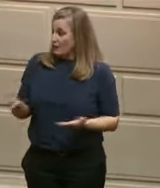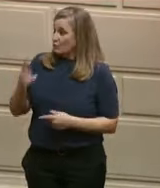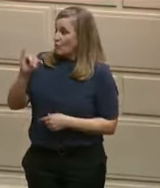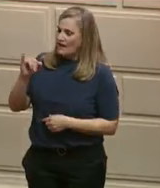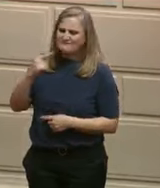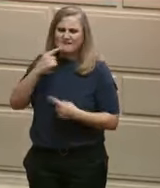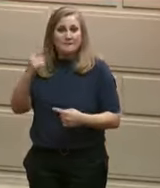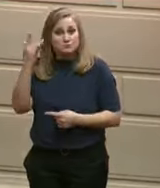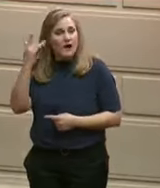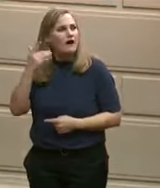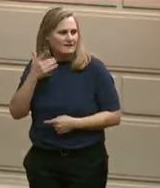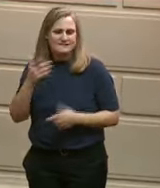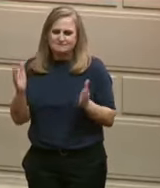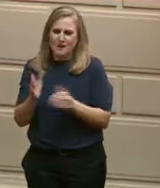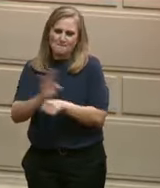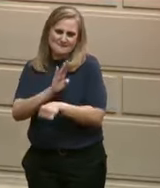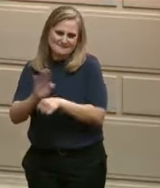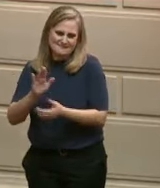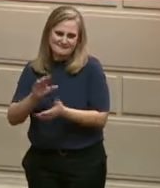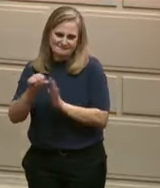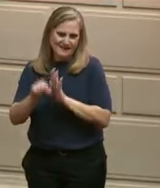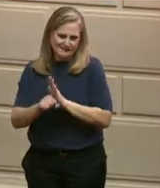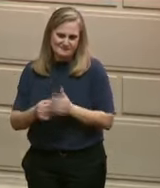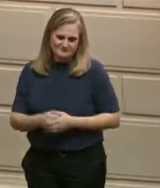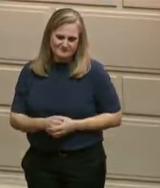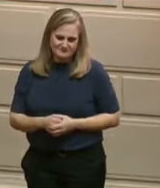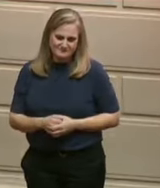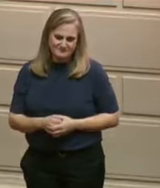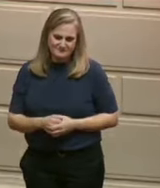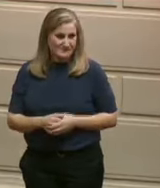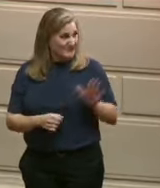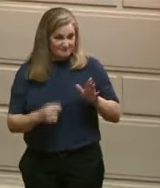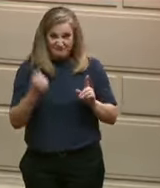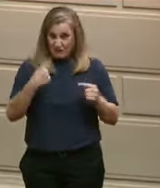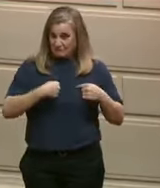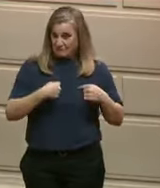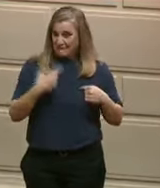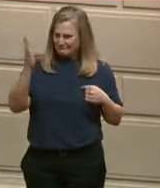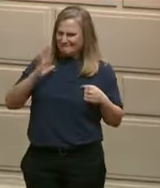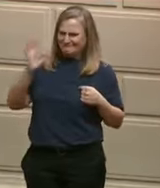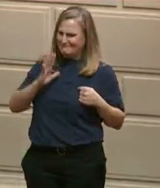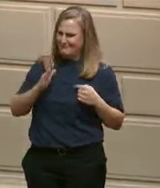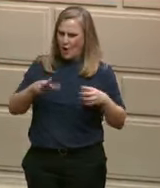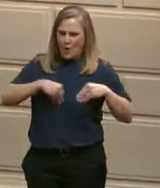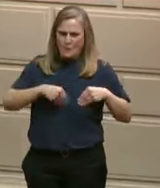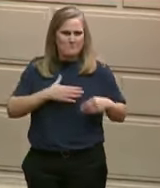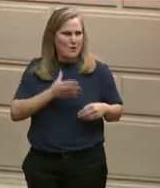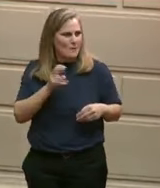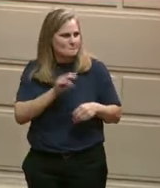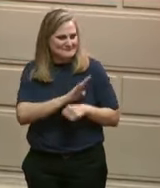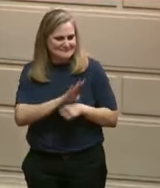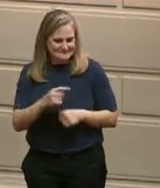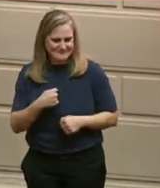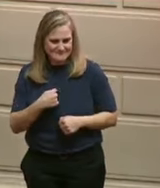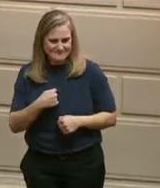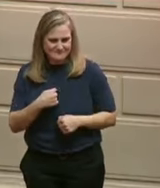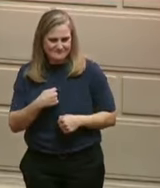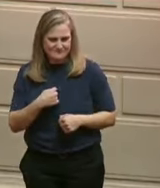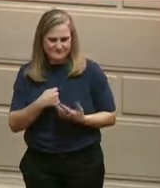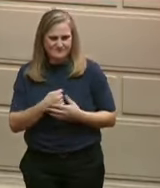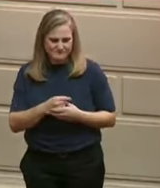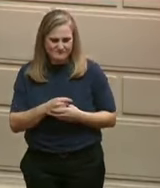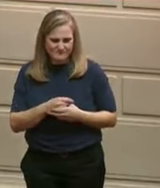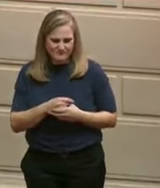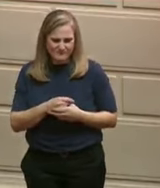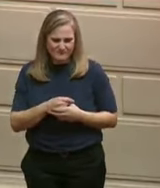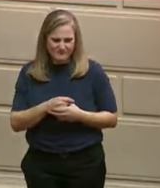as a former small business owner. That's why one of my top priorities is making Rhode Island a better